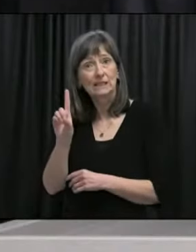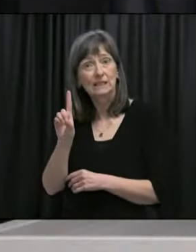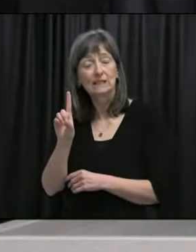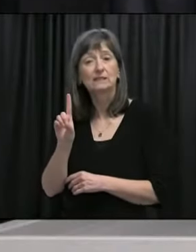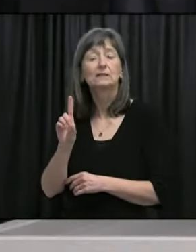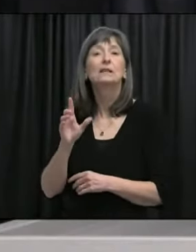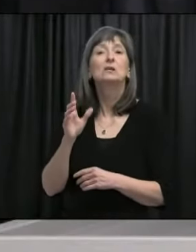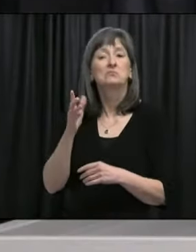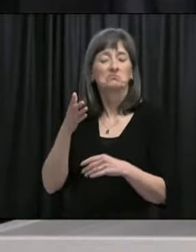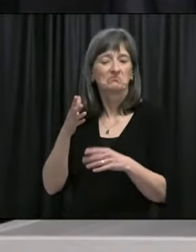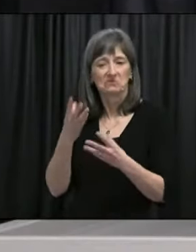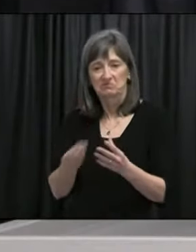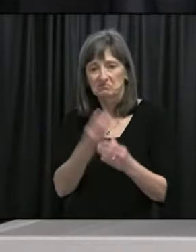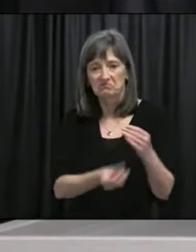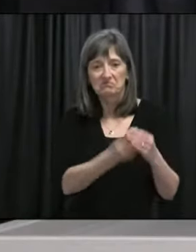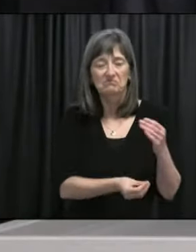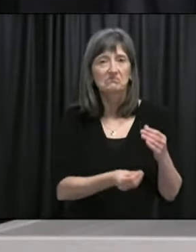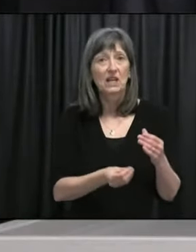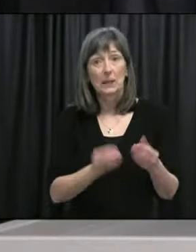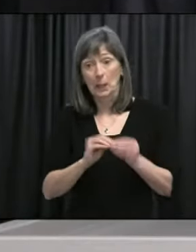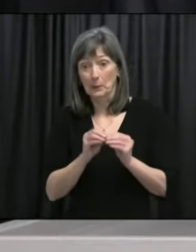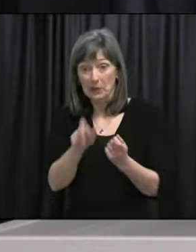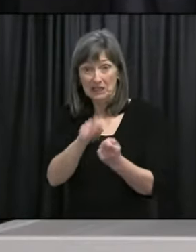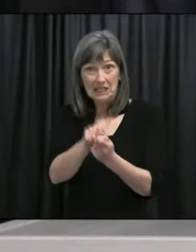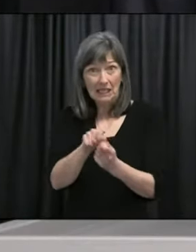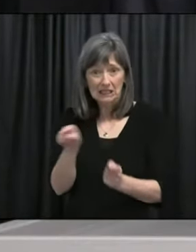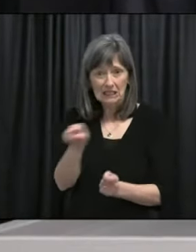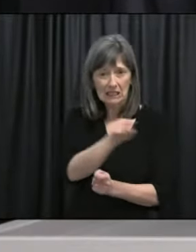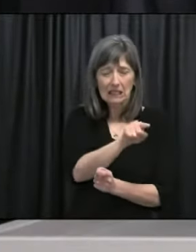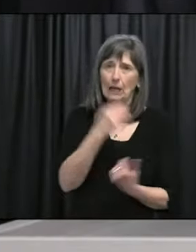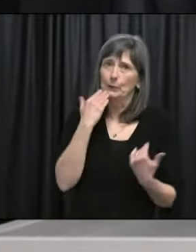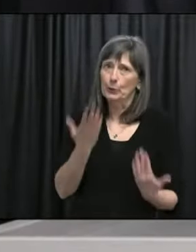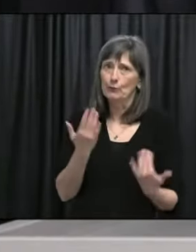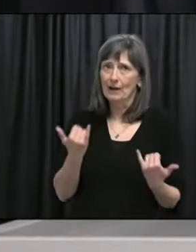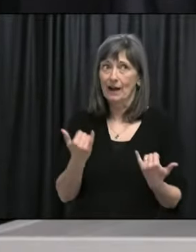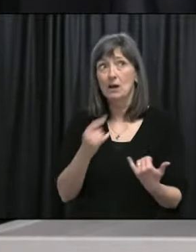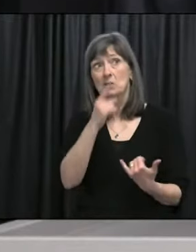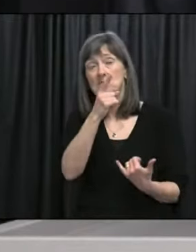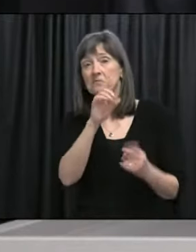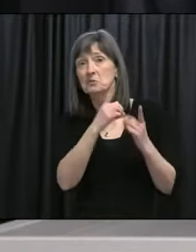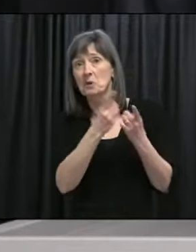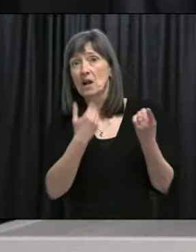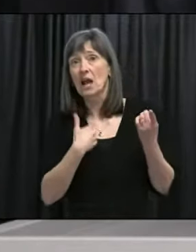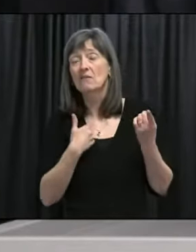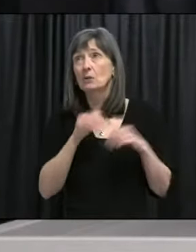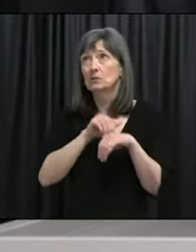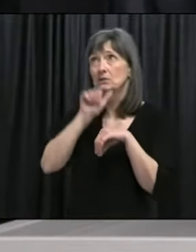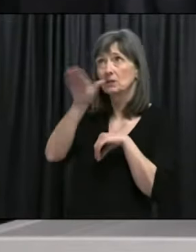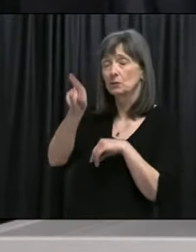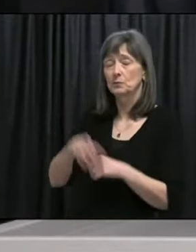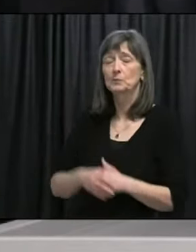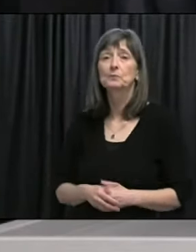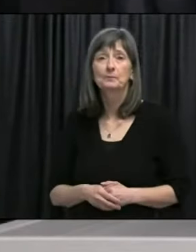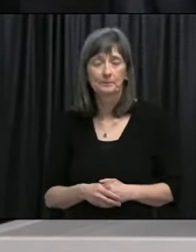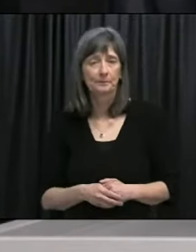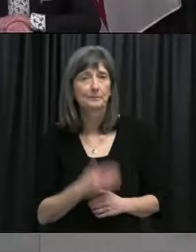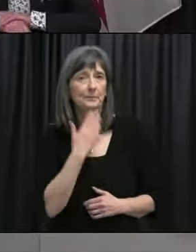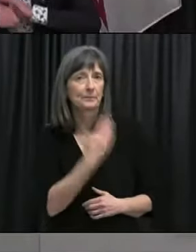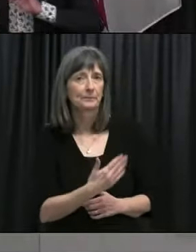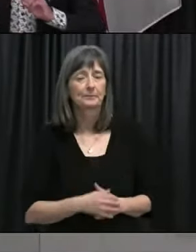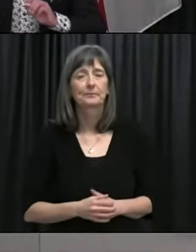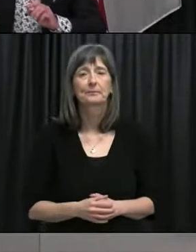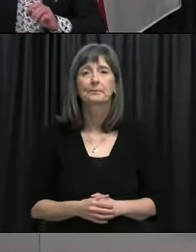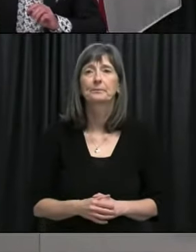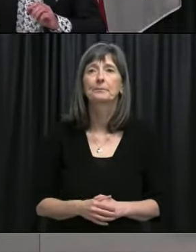I'll, uh, go back to the department and get you, uh, the, the most recent summary that we do have and send it along to you. I appreciate that.